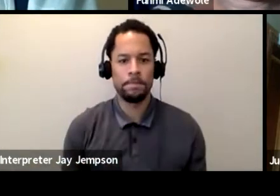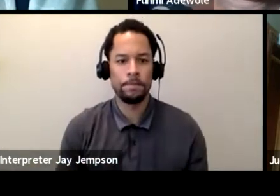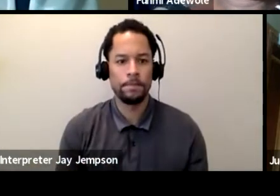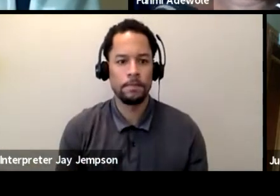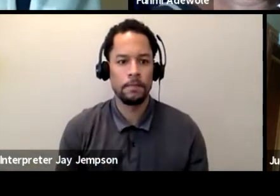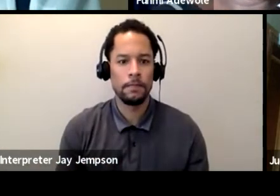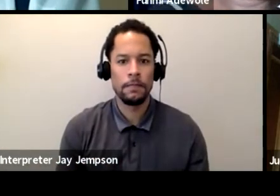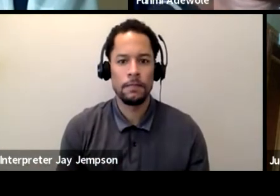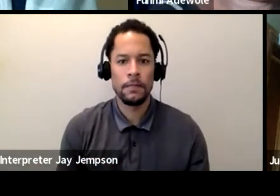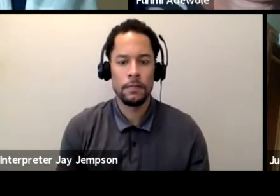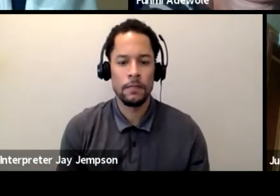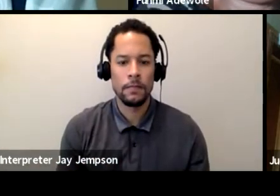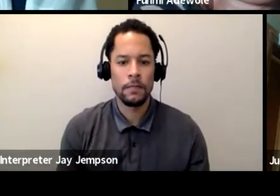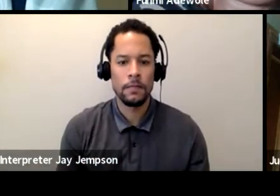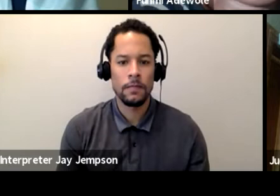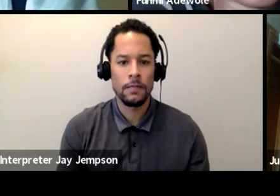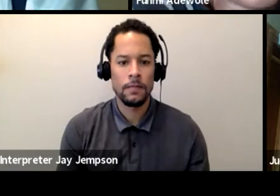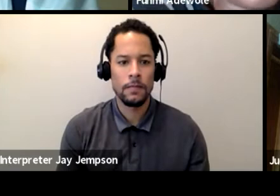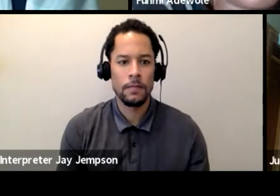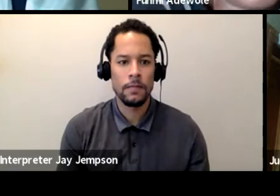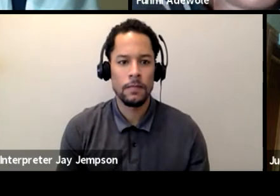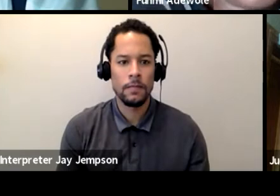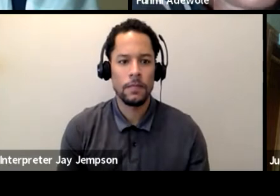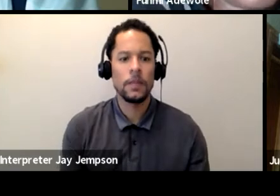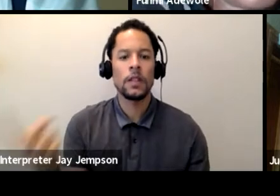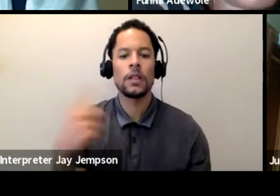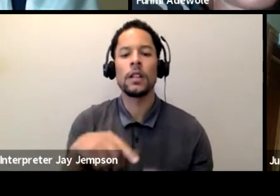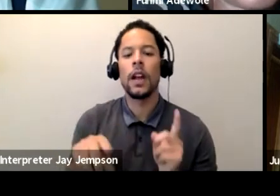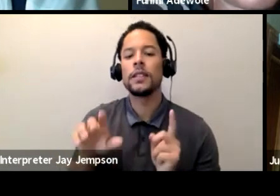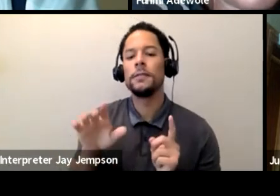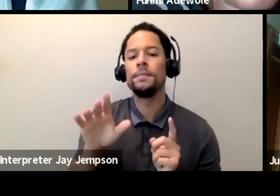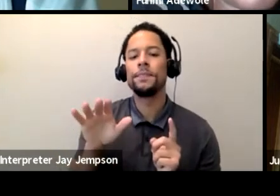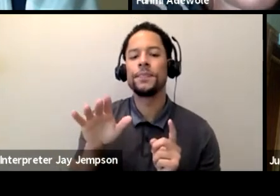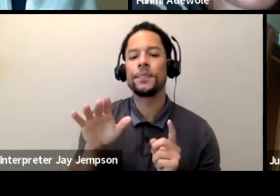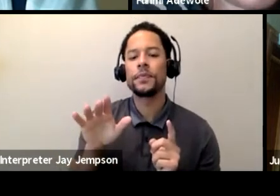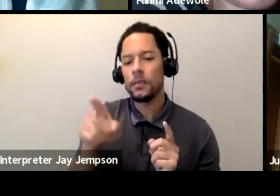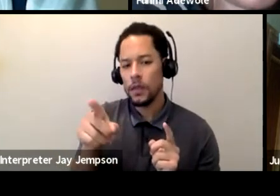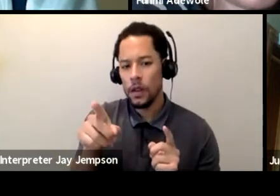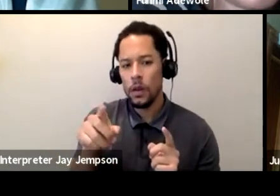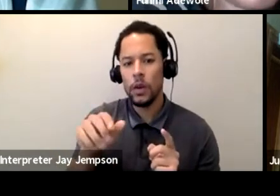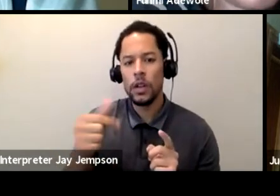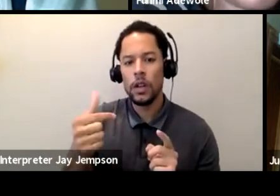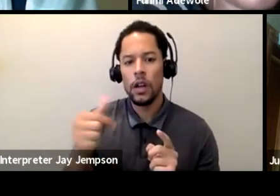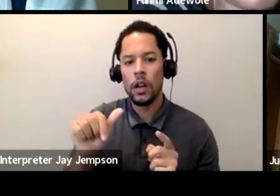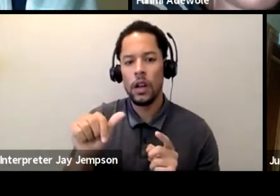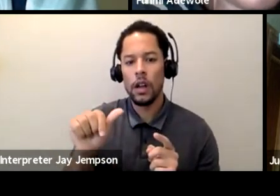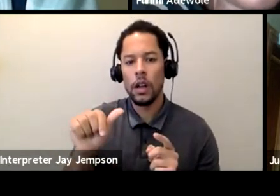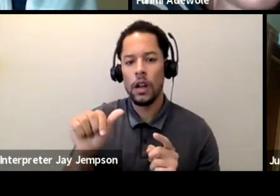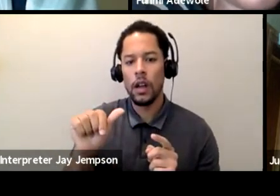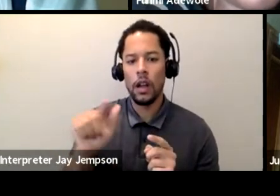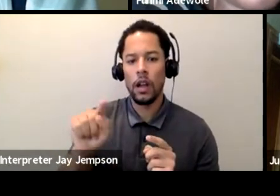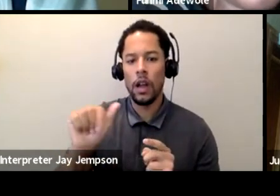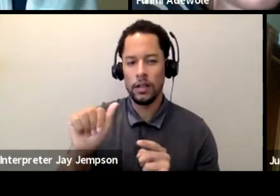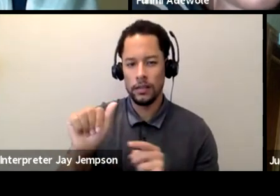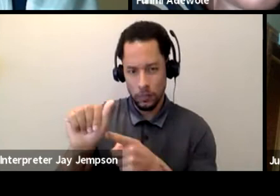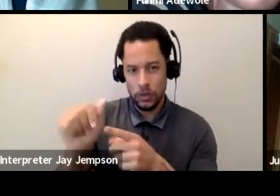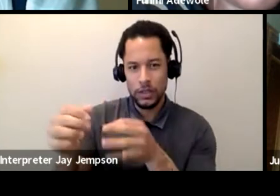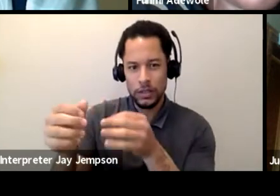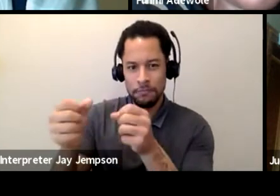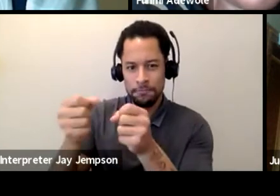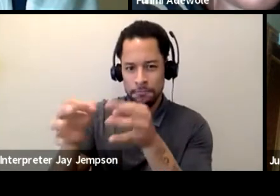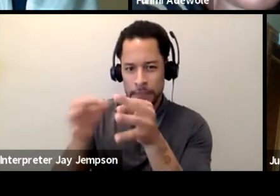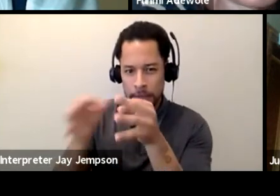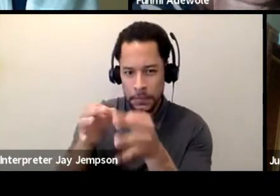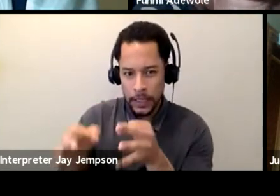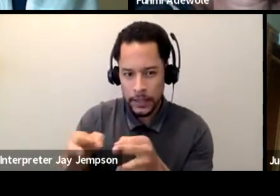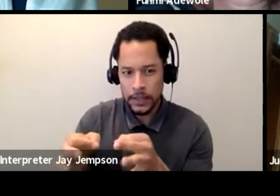Aganza is done, I'm gonna, I'm gonna tweak that question for Jude a little bit, so that we can kind of go to that background, foreground and mid-ground, because